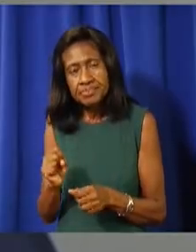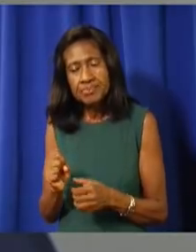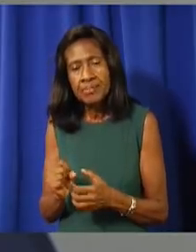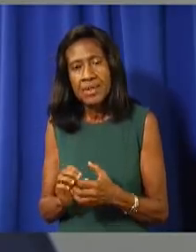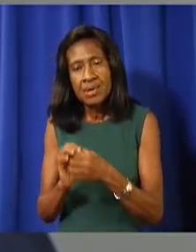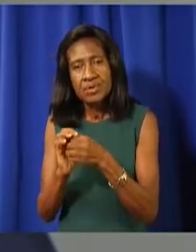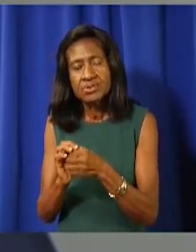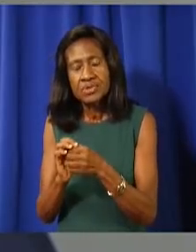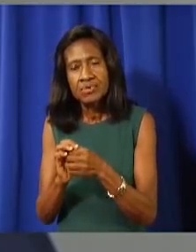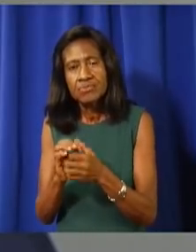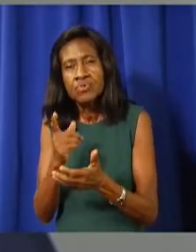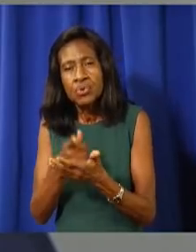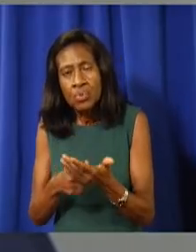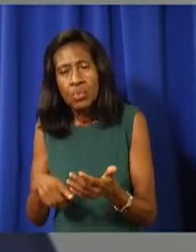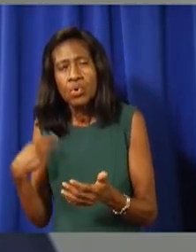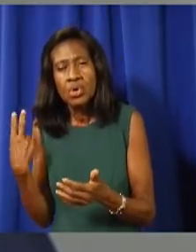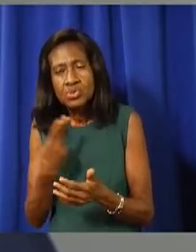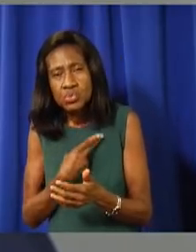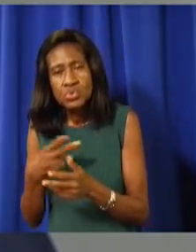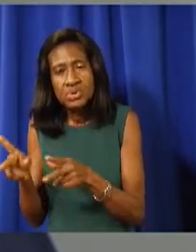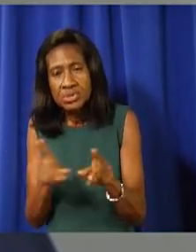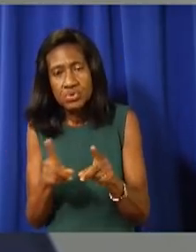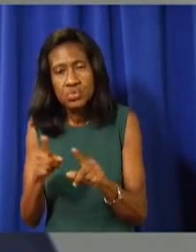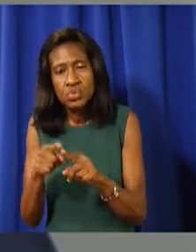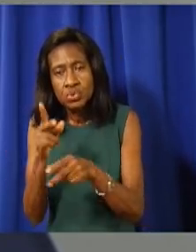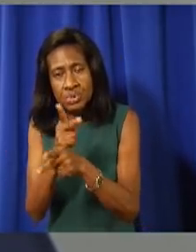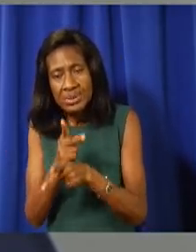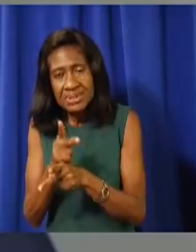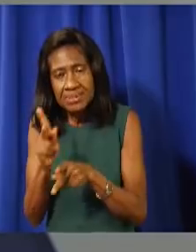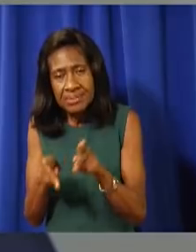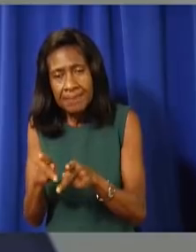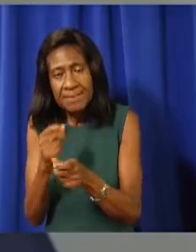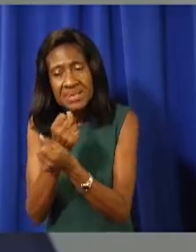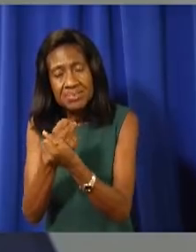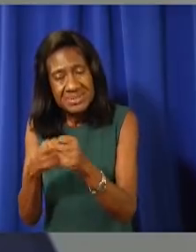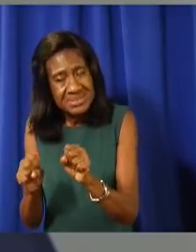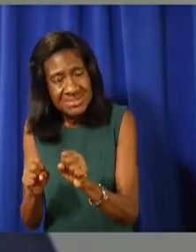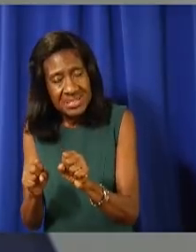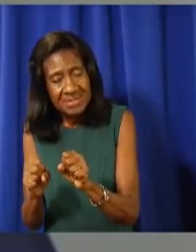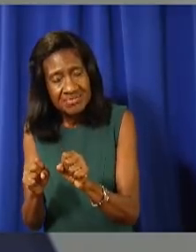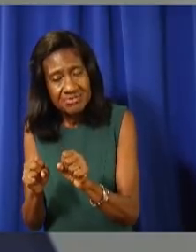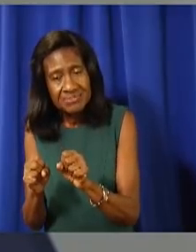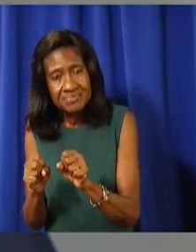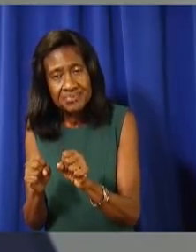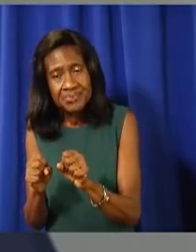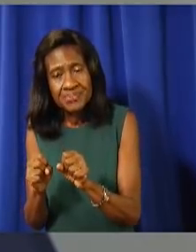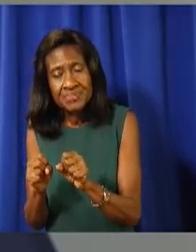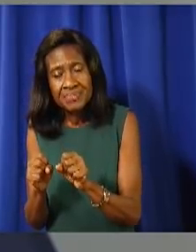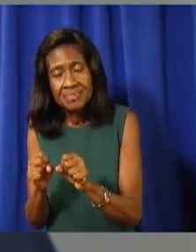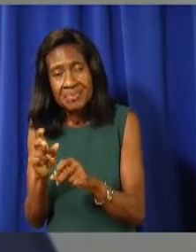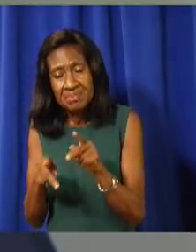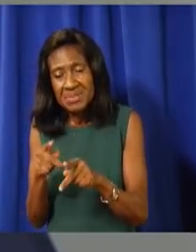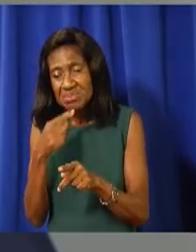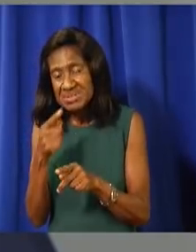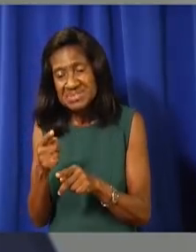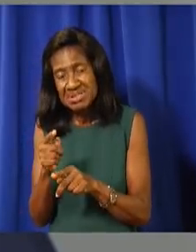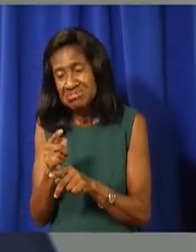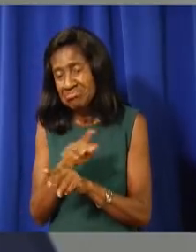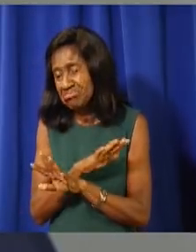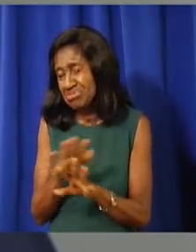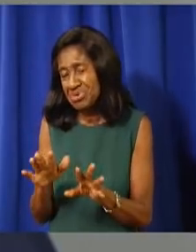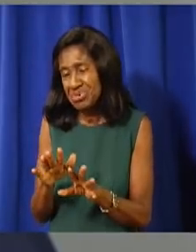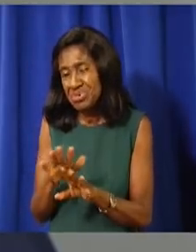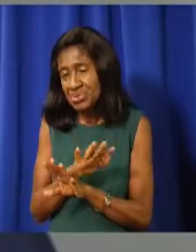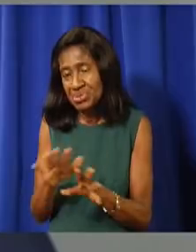through the process. And sadly, even though that's a positive thing of not having a lot of people come, it's a negative thing because we don't have a lot of people coming. So, our,